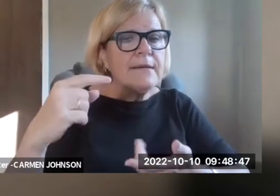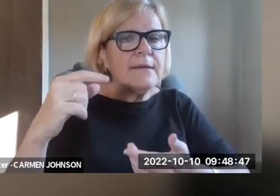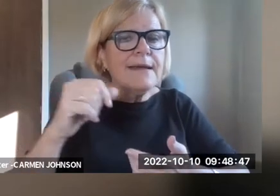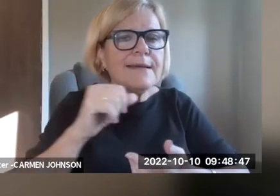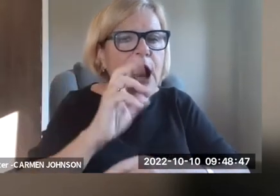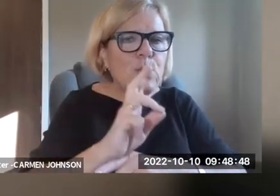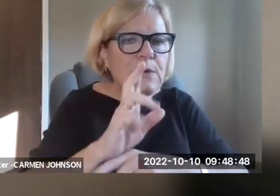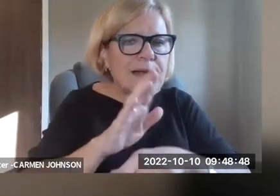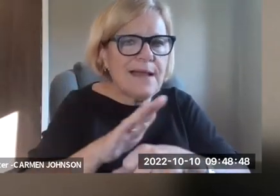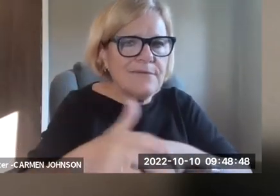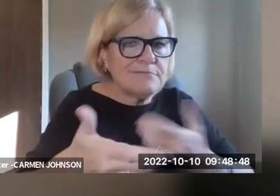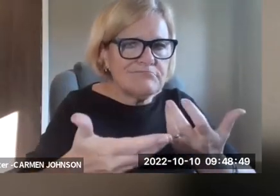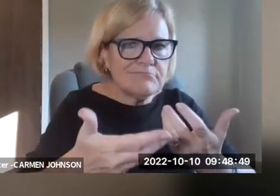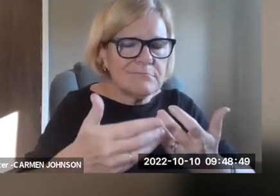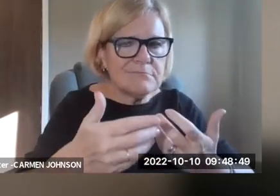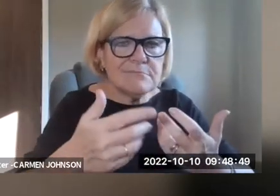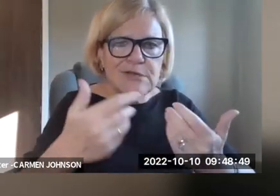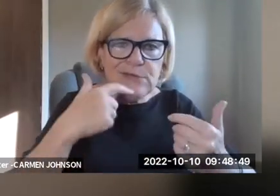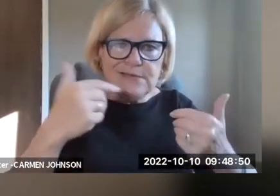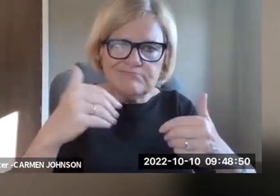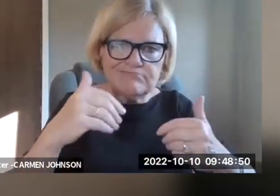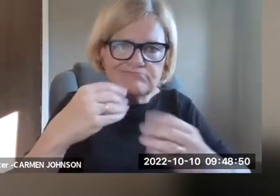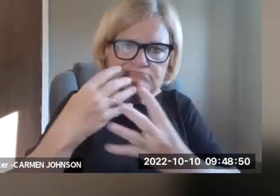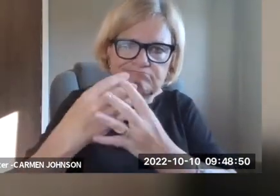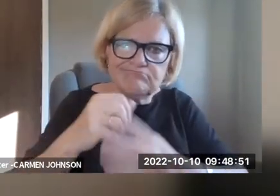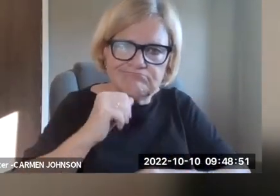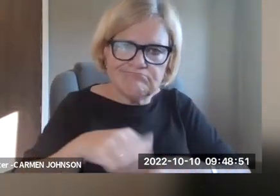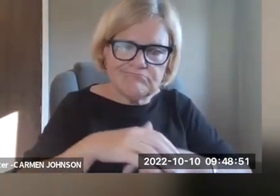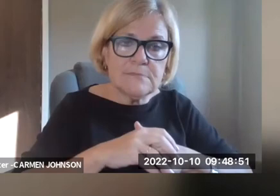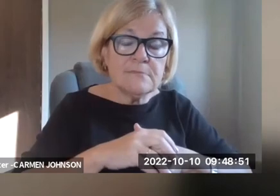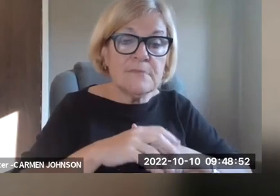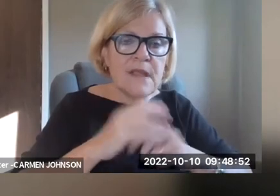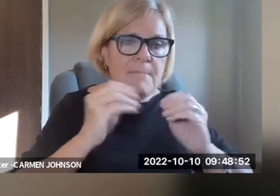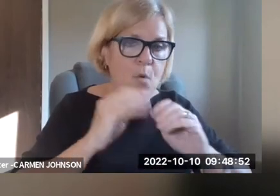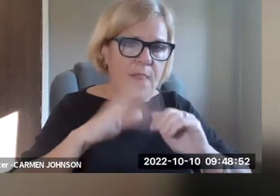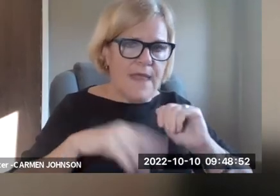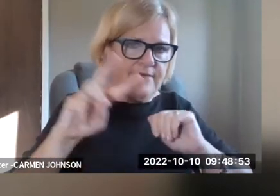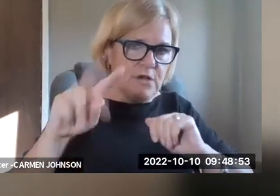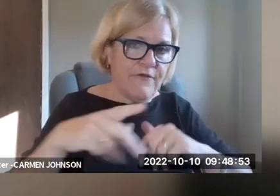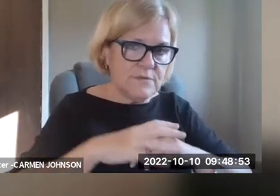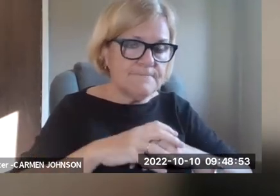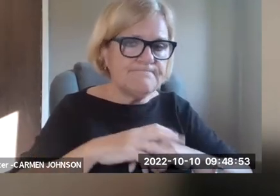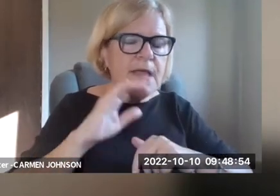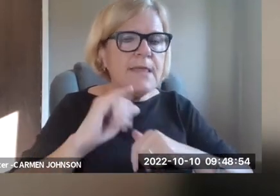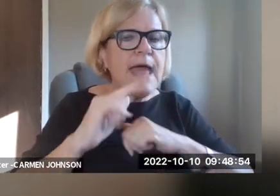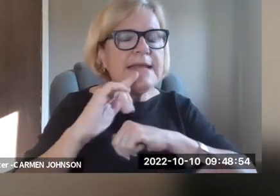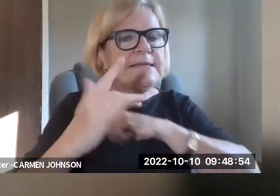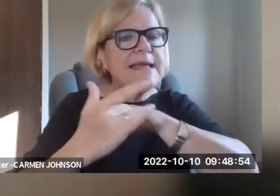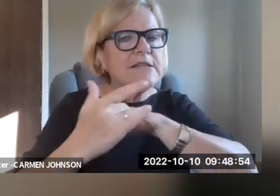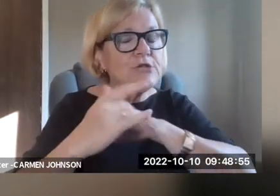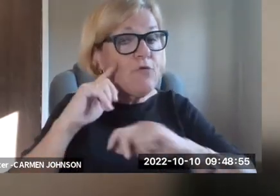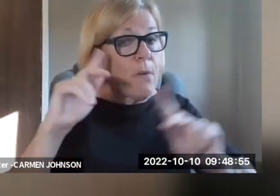caption telephones, which are really good technology have been underutilized, extraordinarily